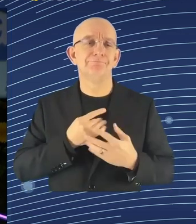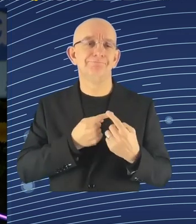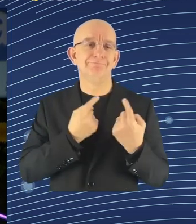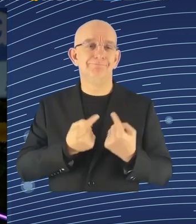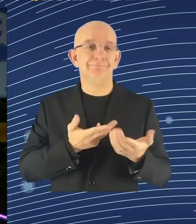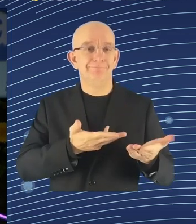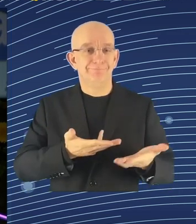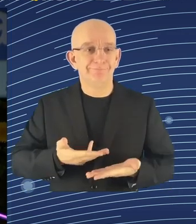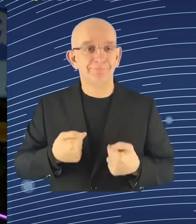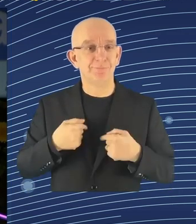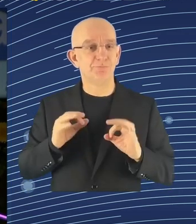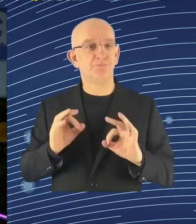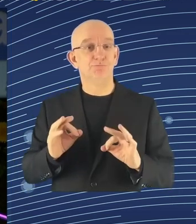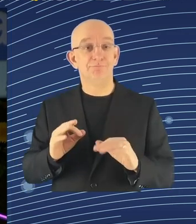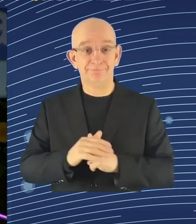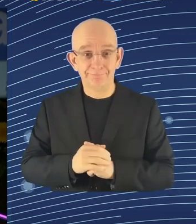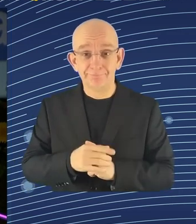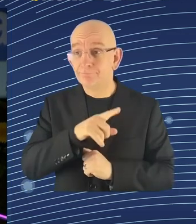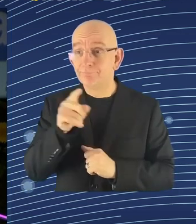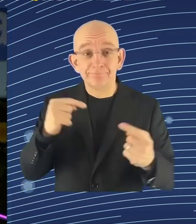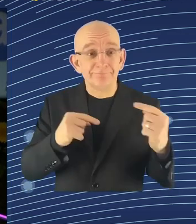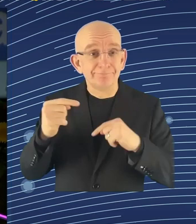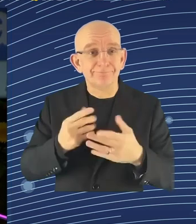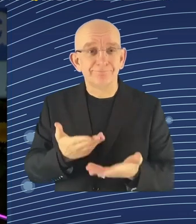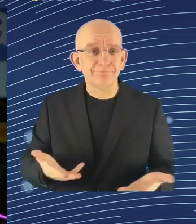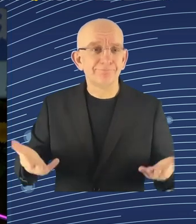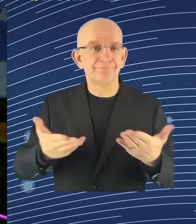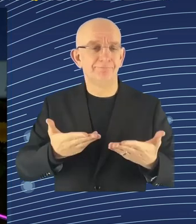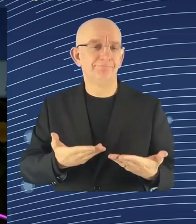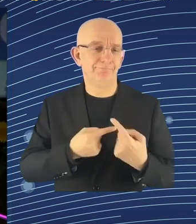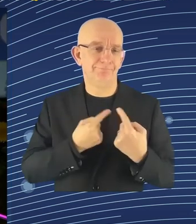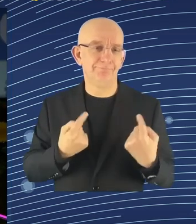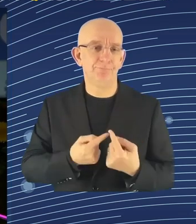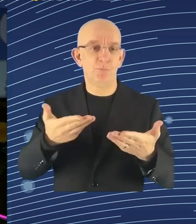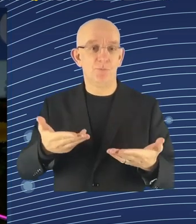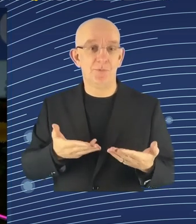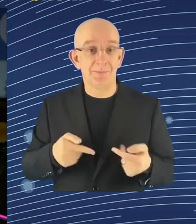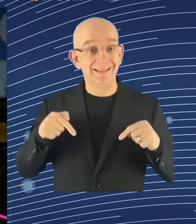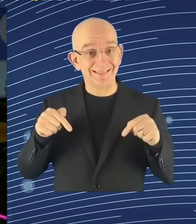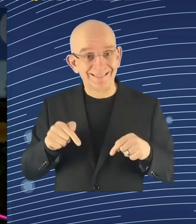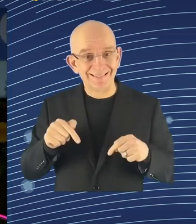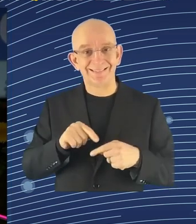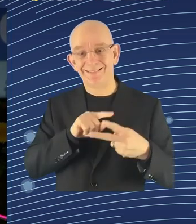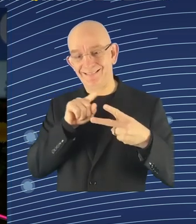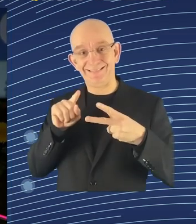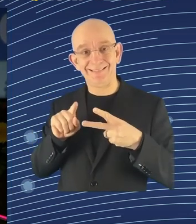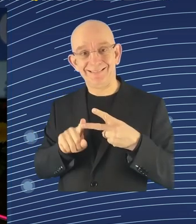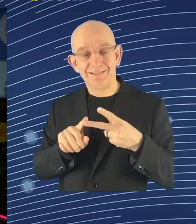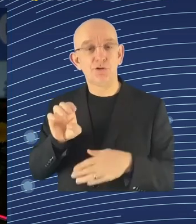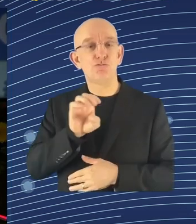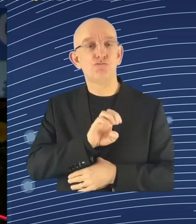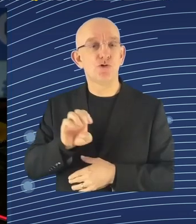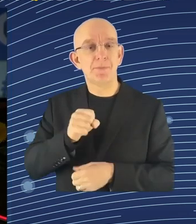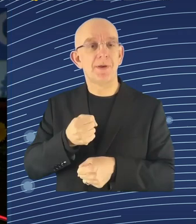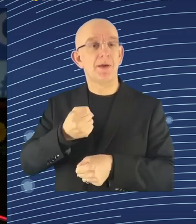Social Rights Forum. I'm very happy to see so many of you here in the room, and surely also many people watching from home or from the